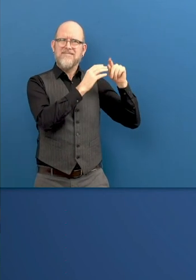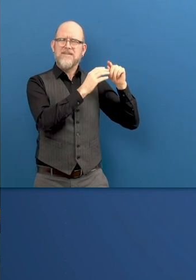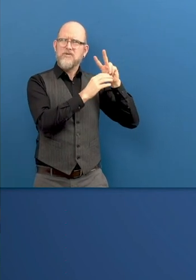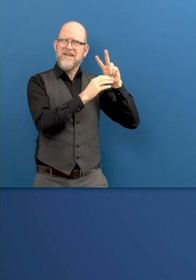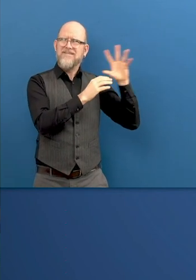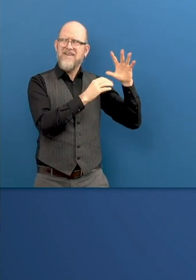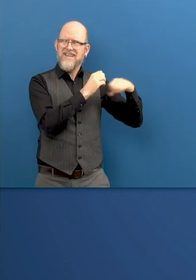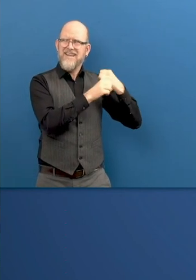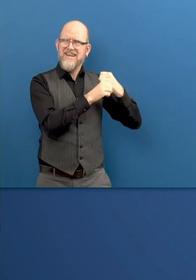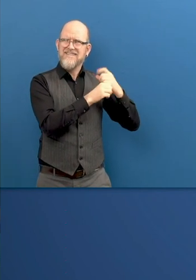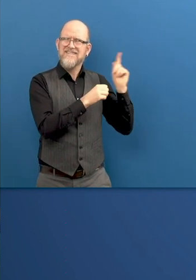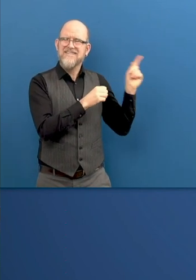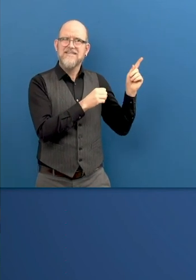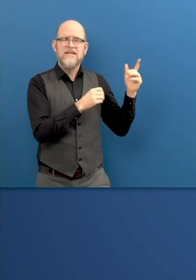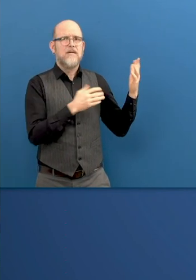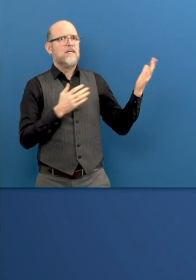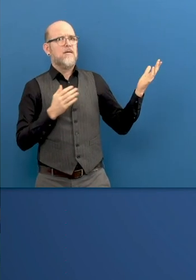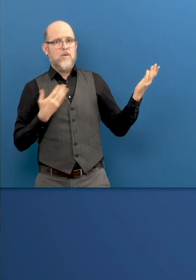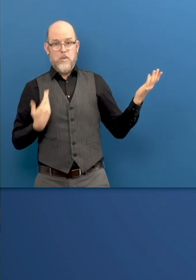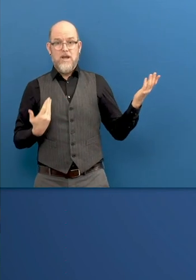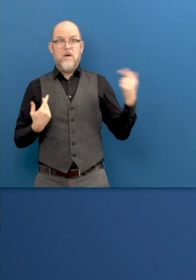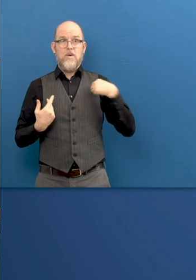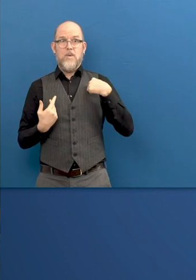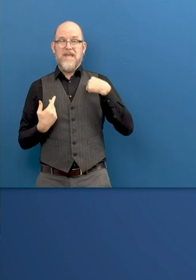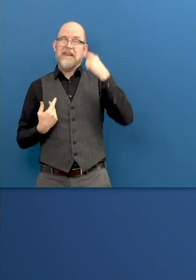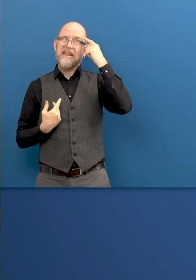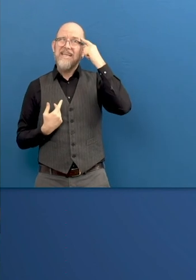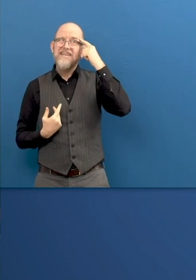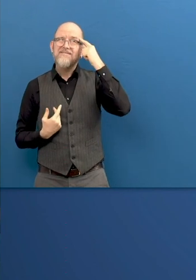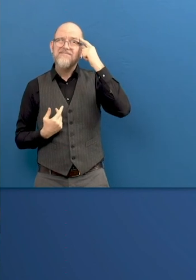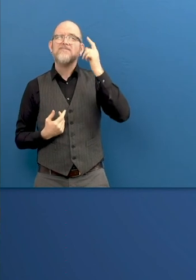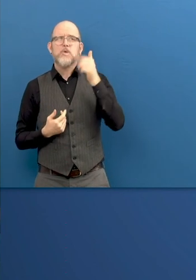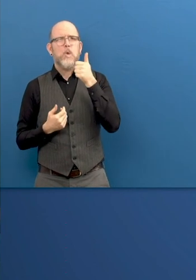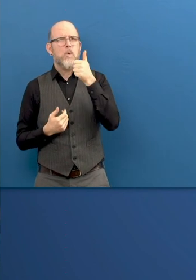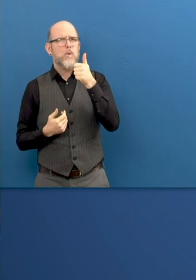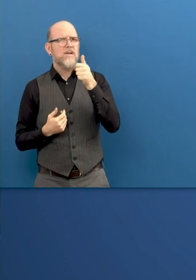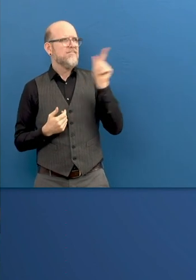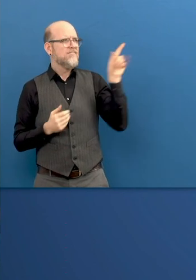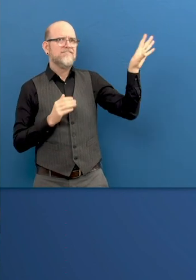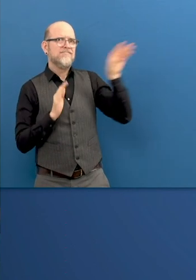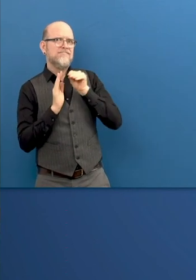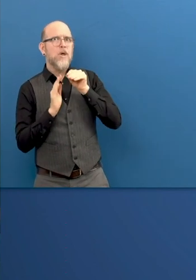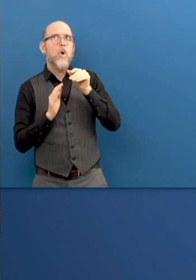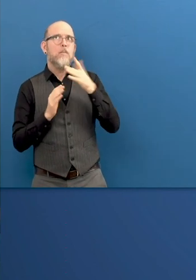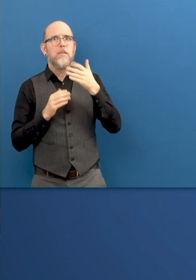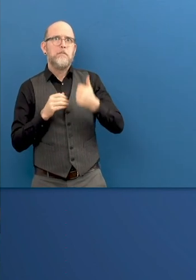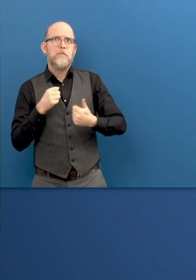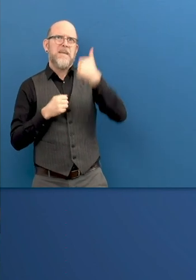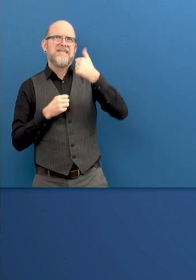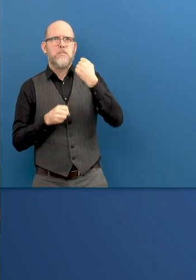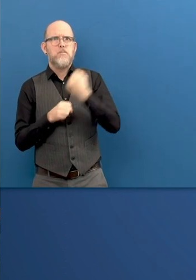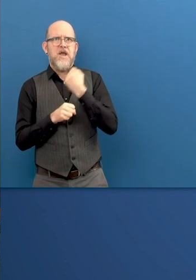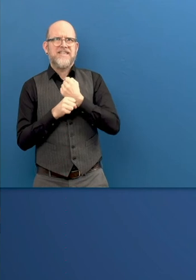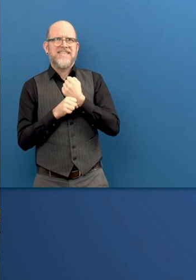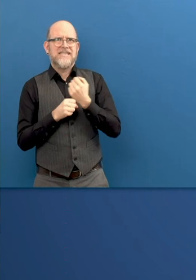practice on how businesses and entities can work together and build a